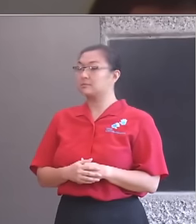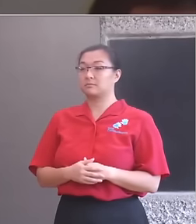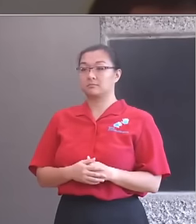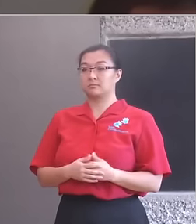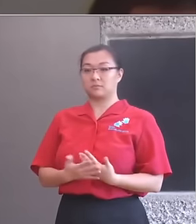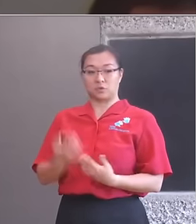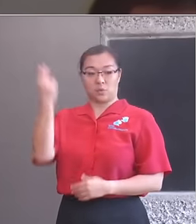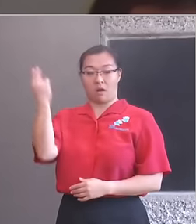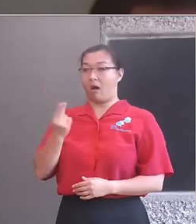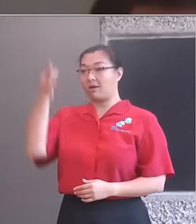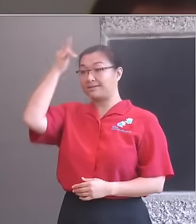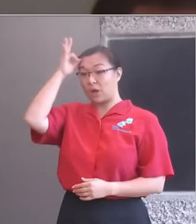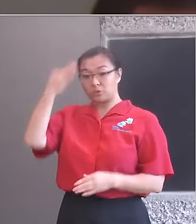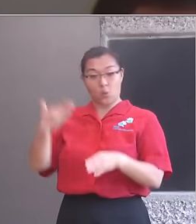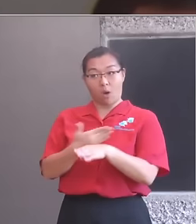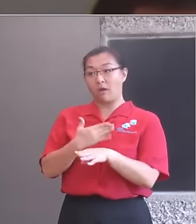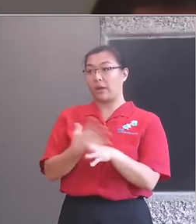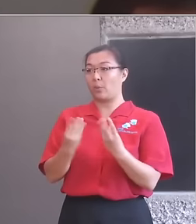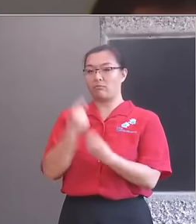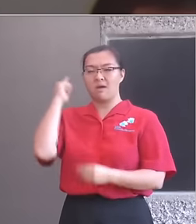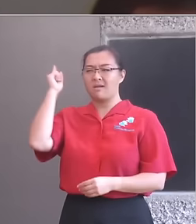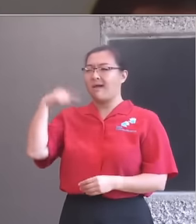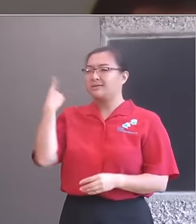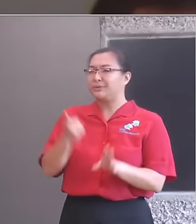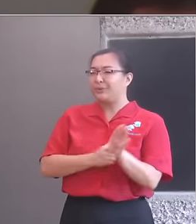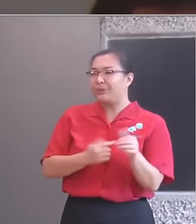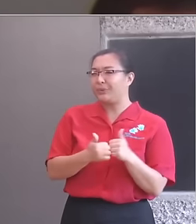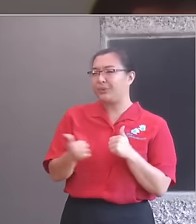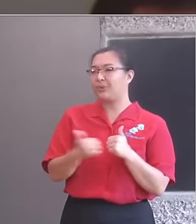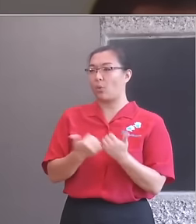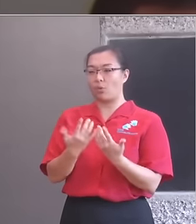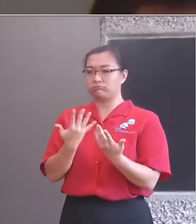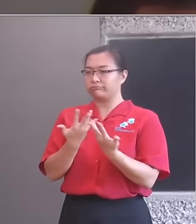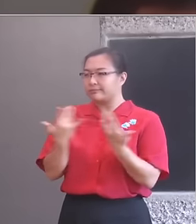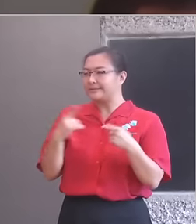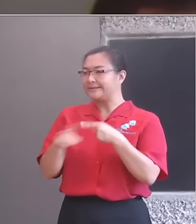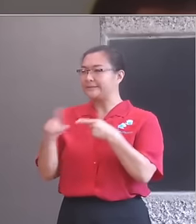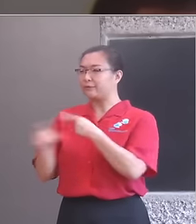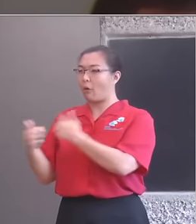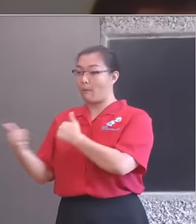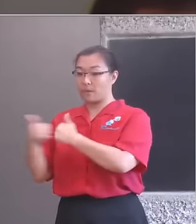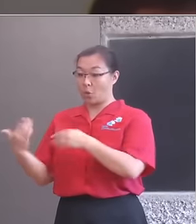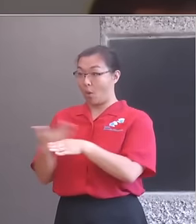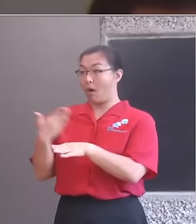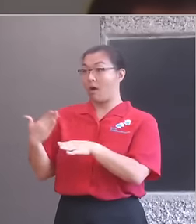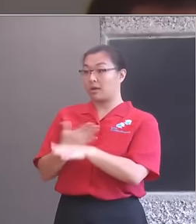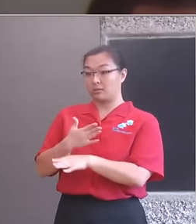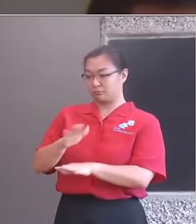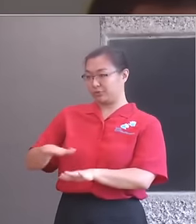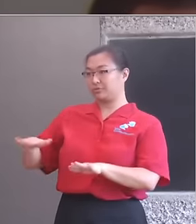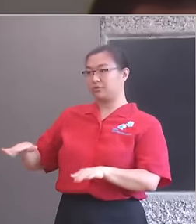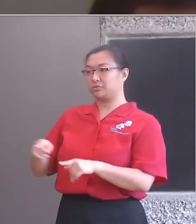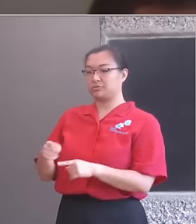Youth, Creative Futures and the Barbican Centre where we are today, it has the opportunity to bring a quality